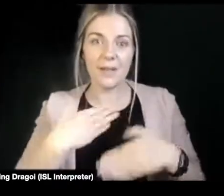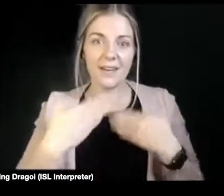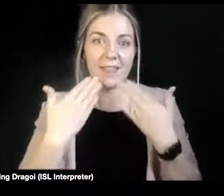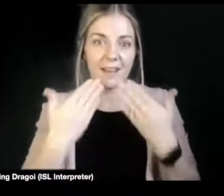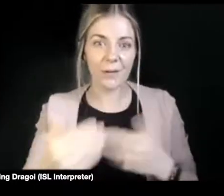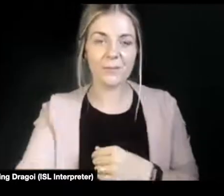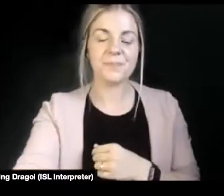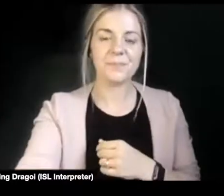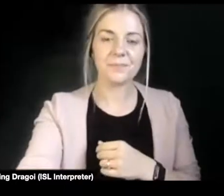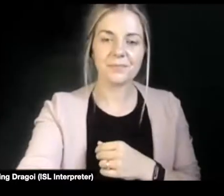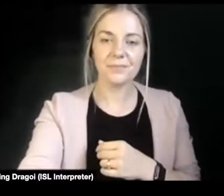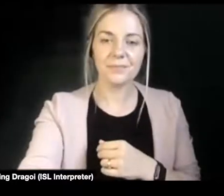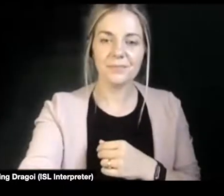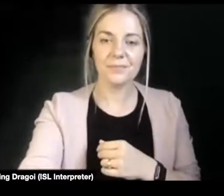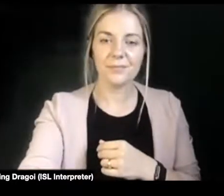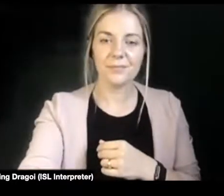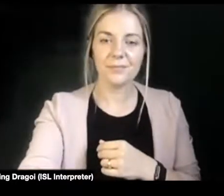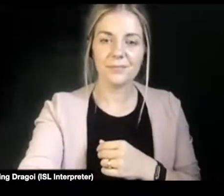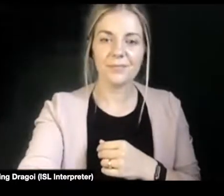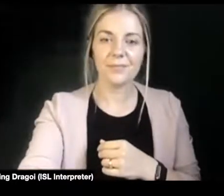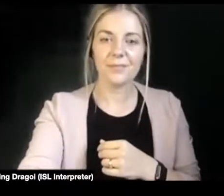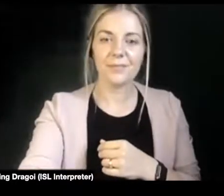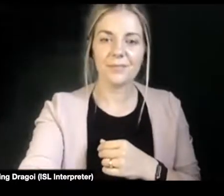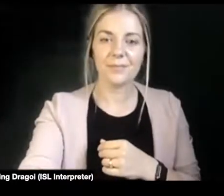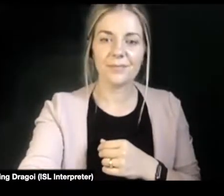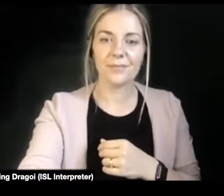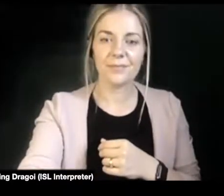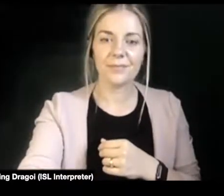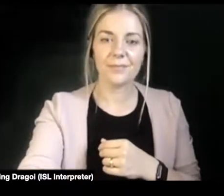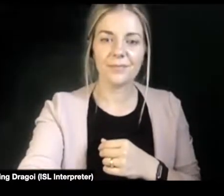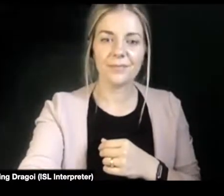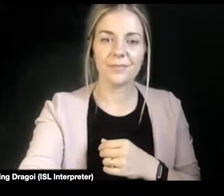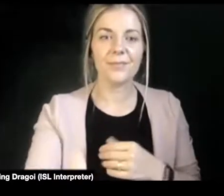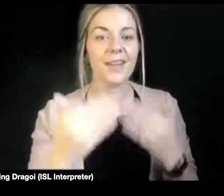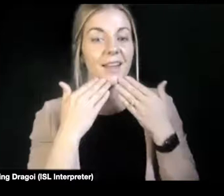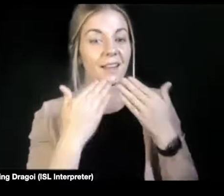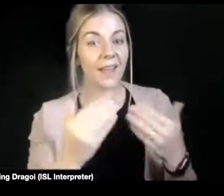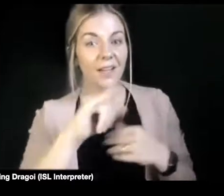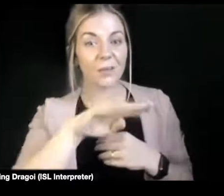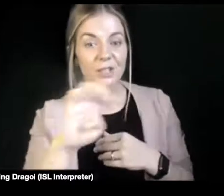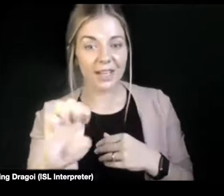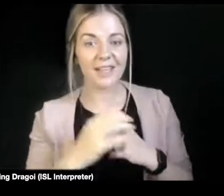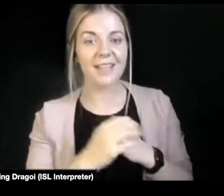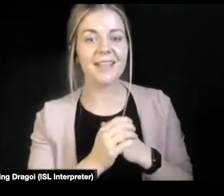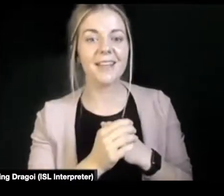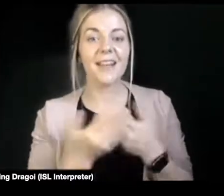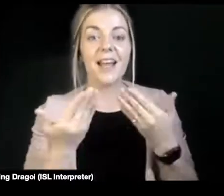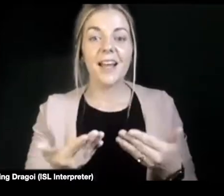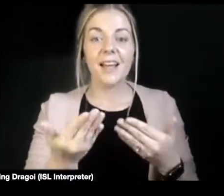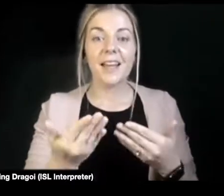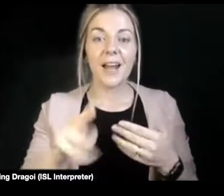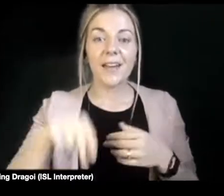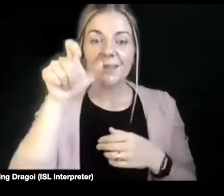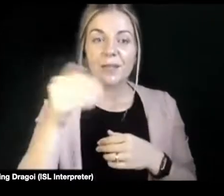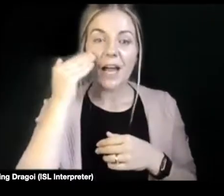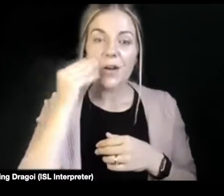Thank you. And Niall from Sunday Tiger Channel. I know I'm from Cooke, I'm